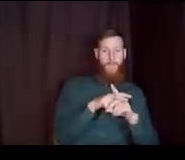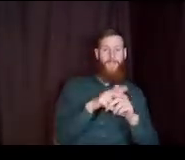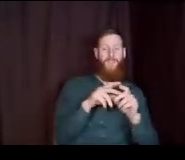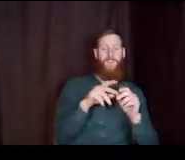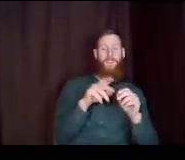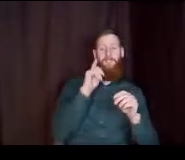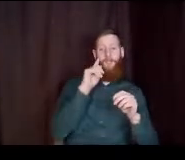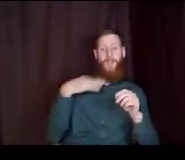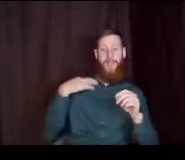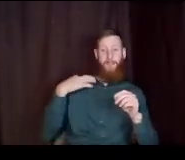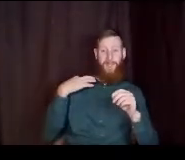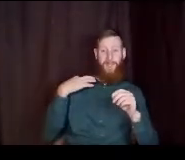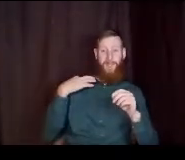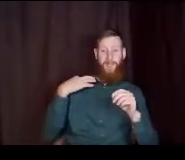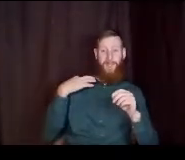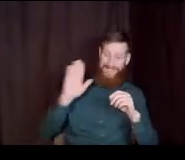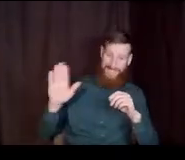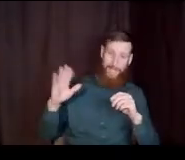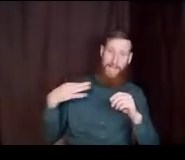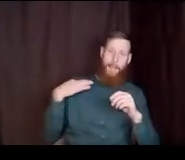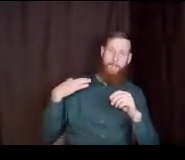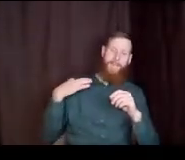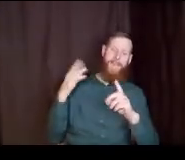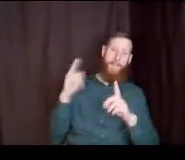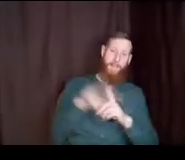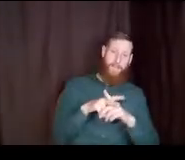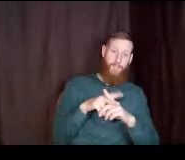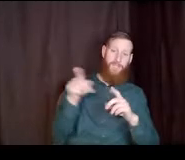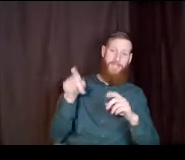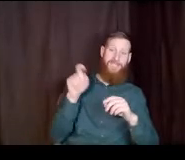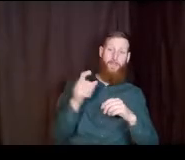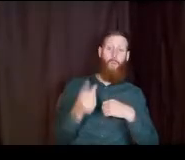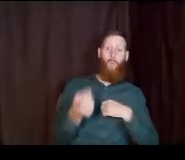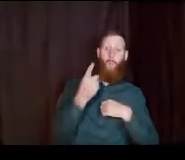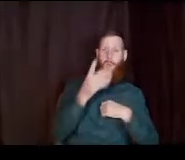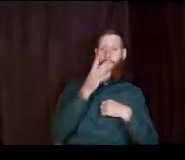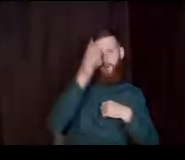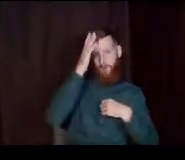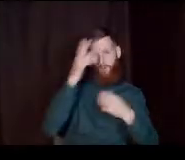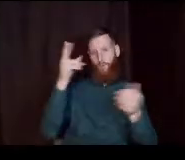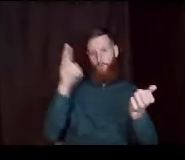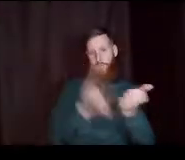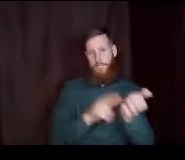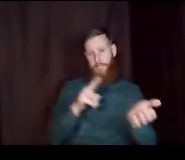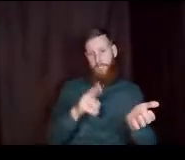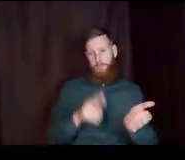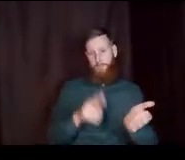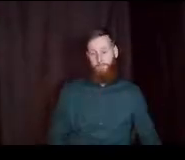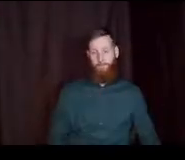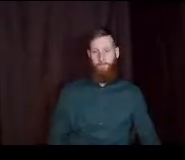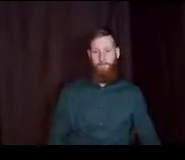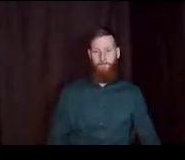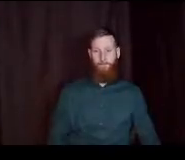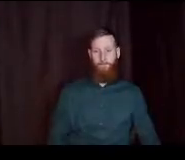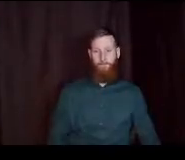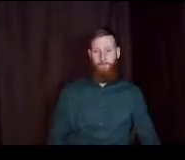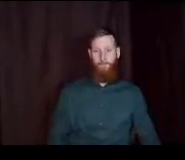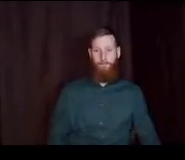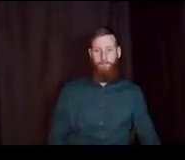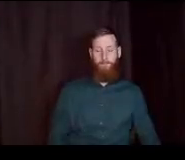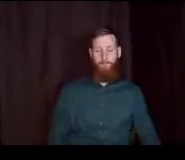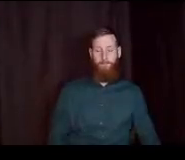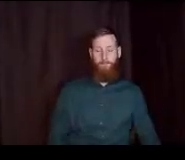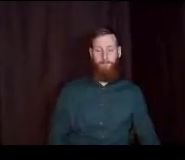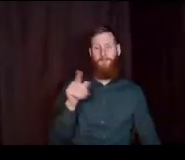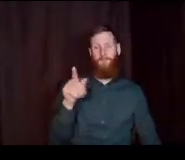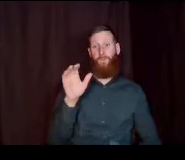so it's their application. and then they need one parent. to sign the application. So it'll be if you're married.